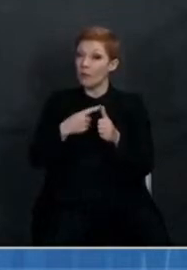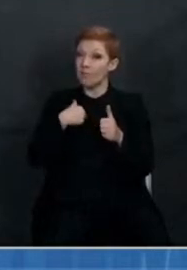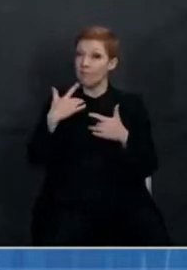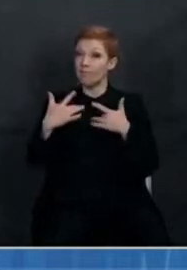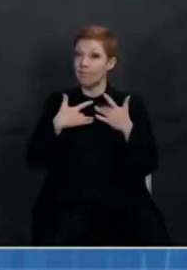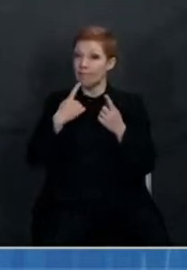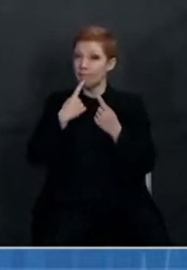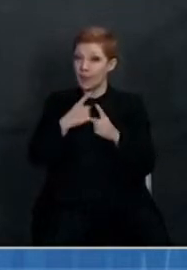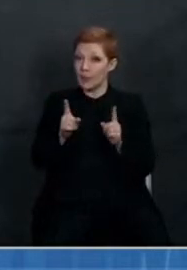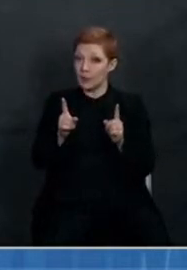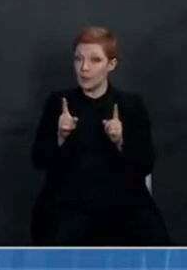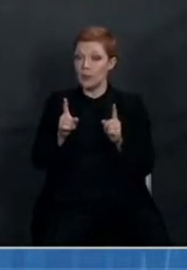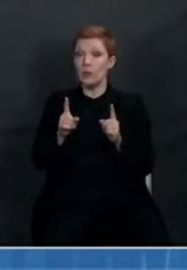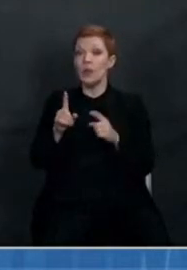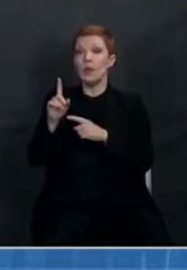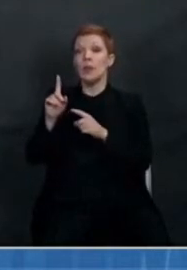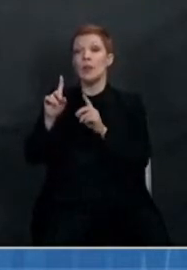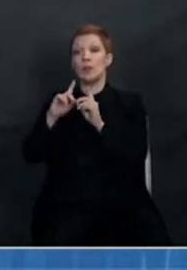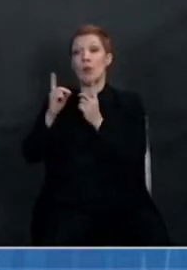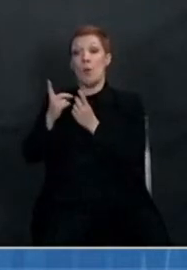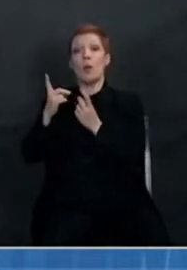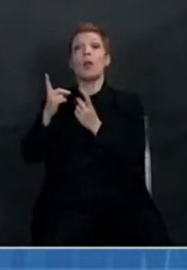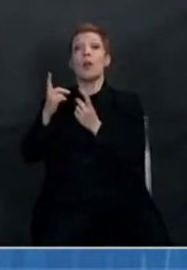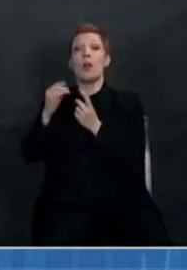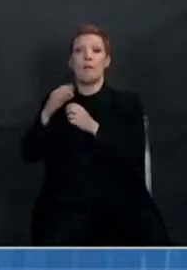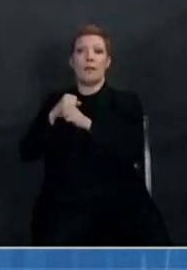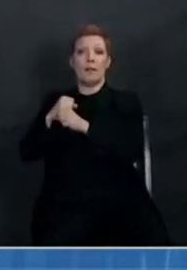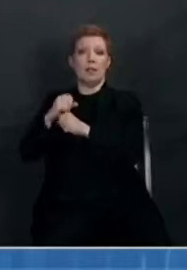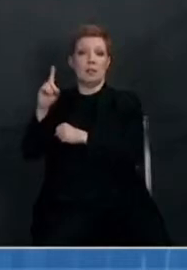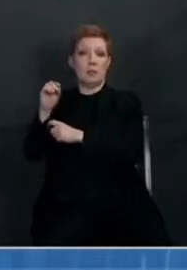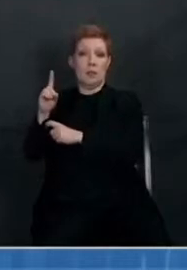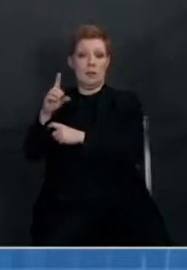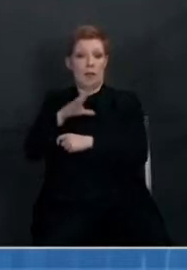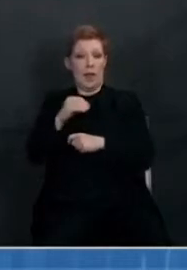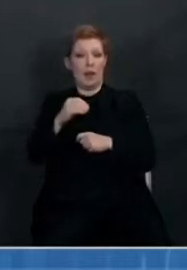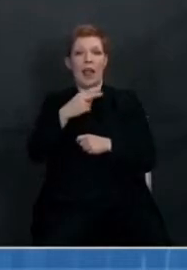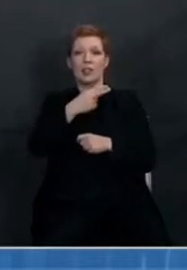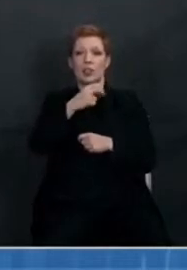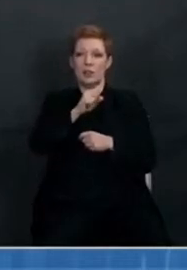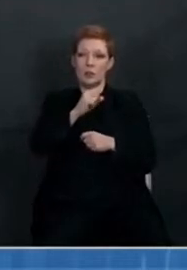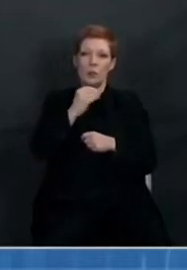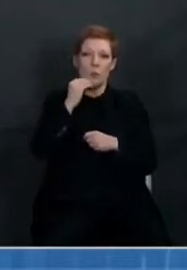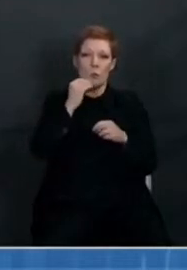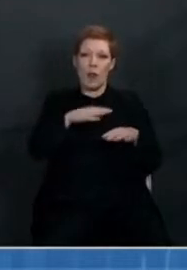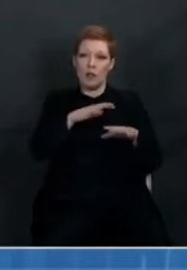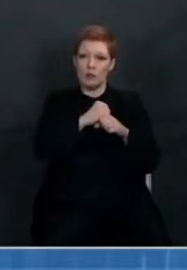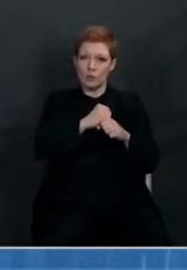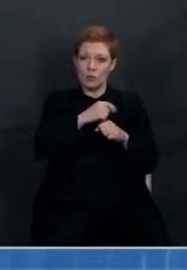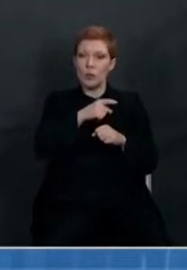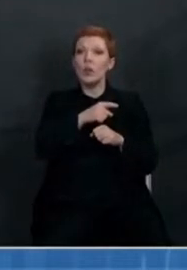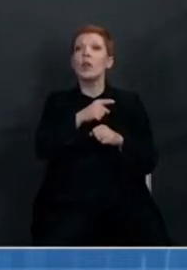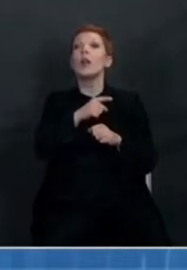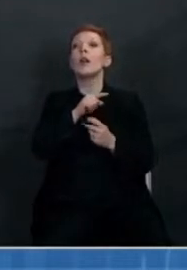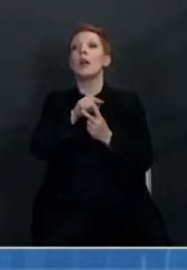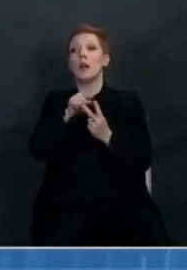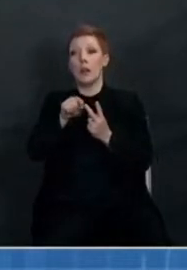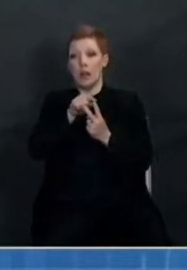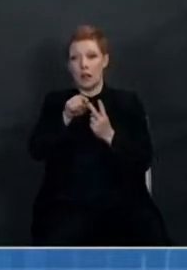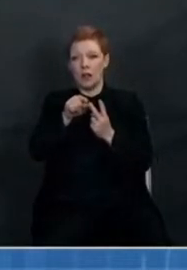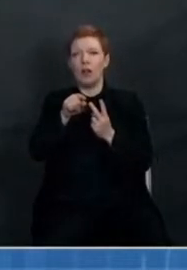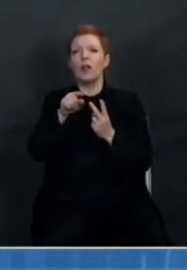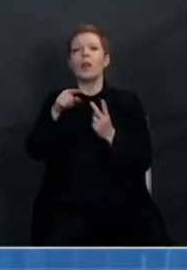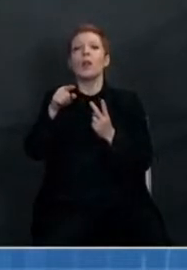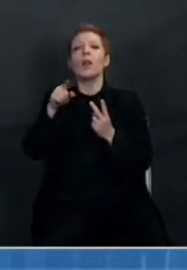The Department of Defense and HHS made an announcement today at what will be the country's first